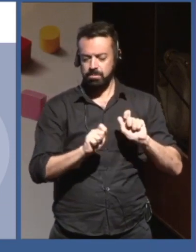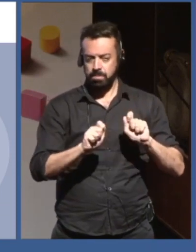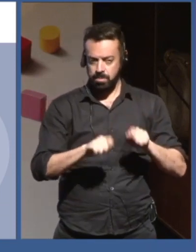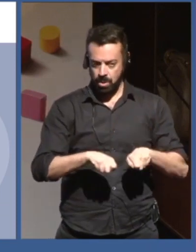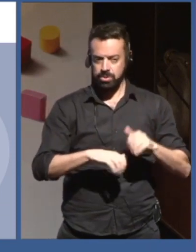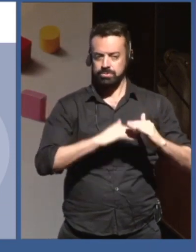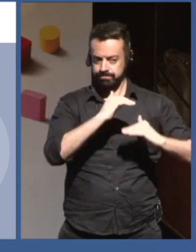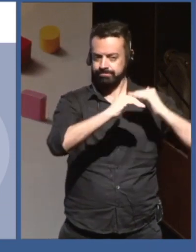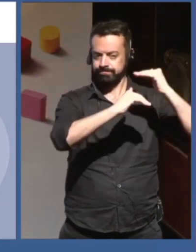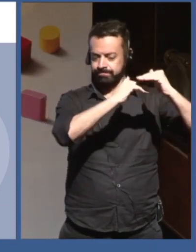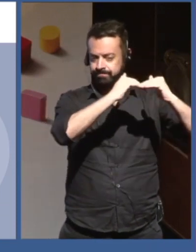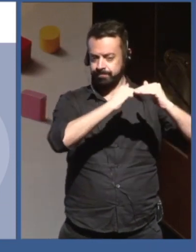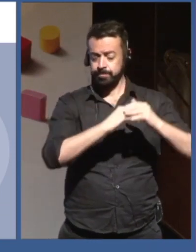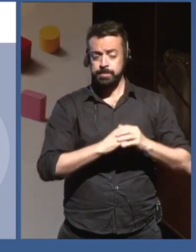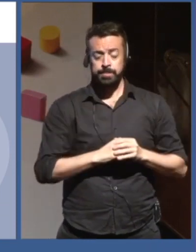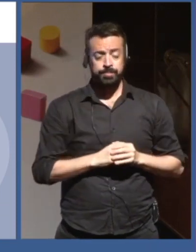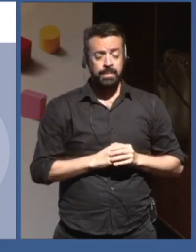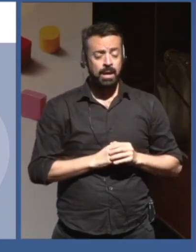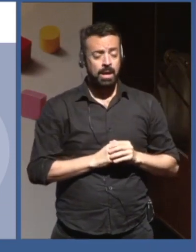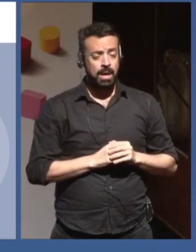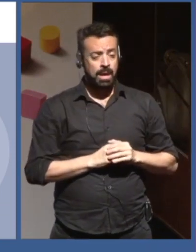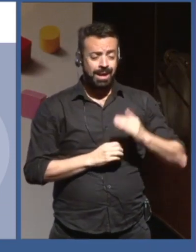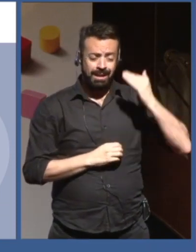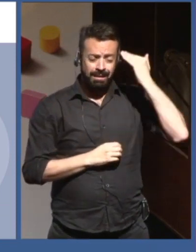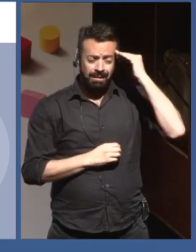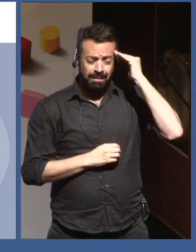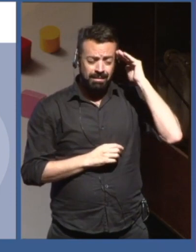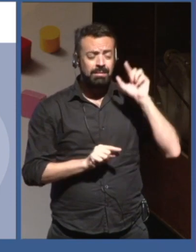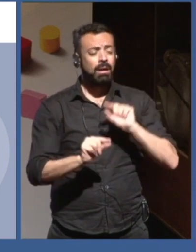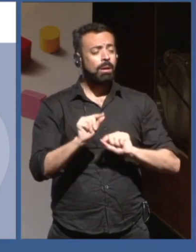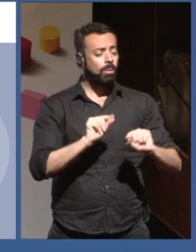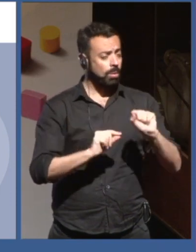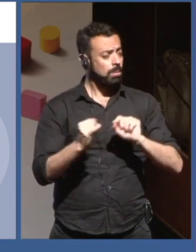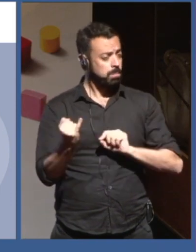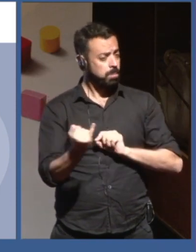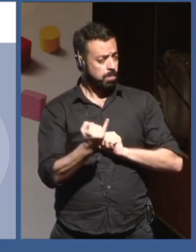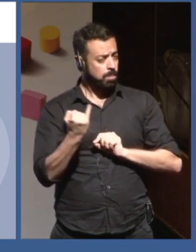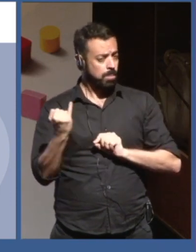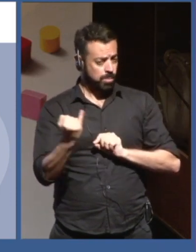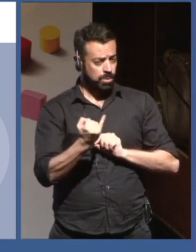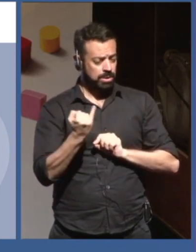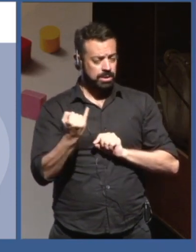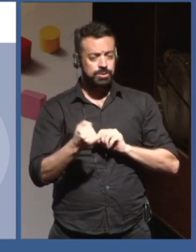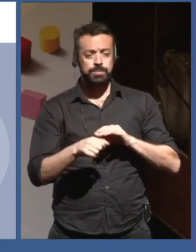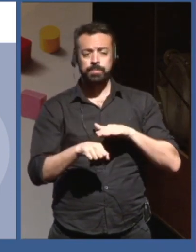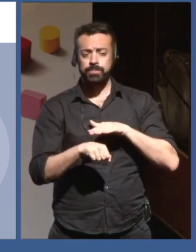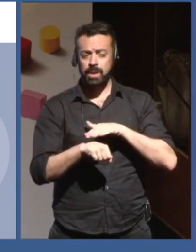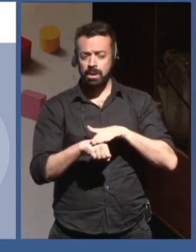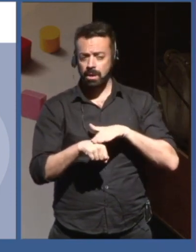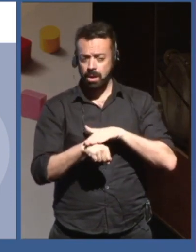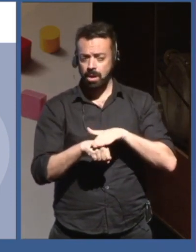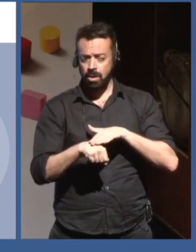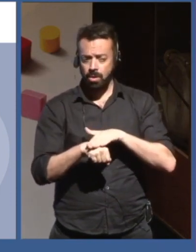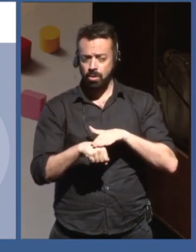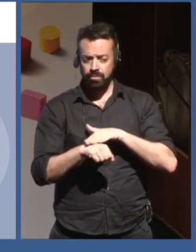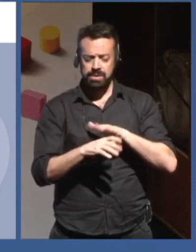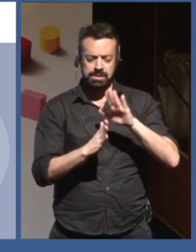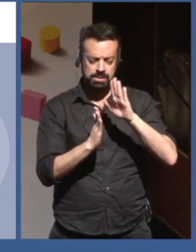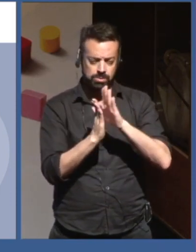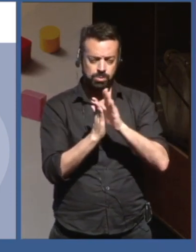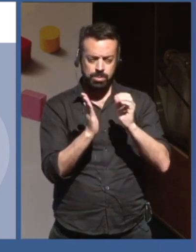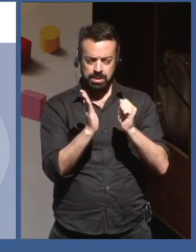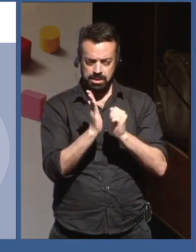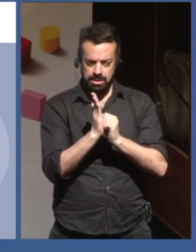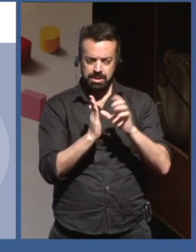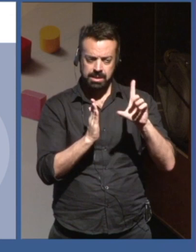important to understand is that so we've moved, we've talked a lot about big data, data, AI, and not always on very, like,